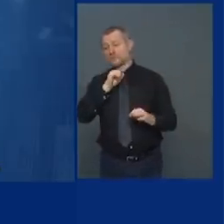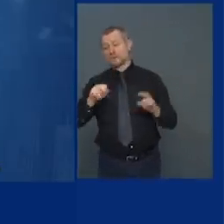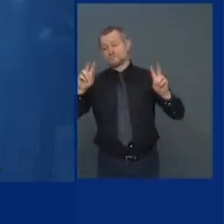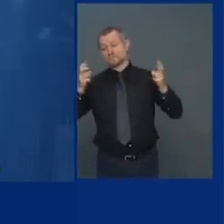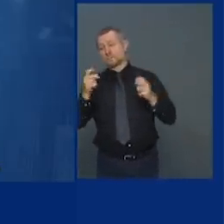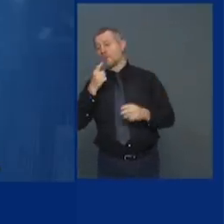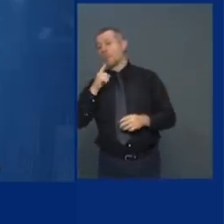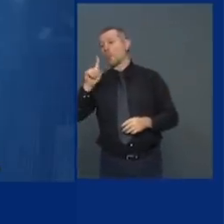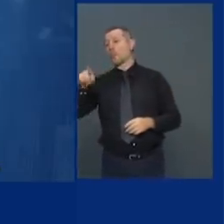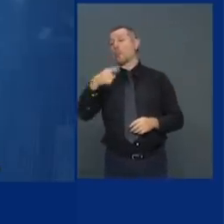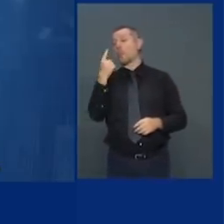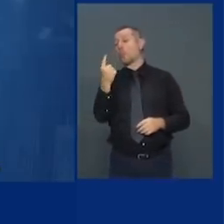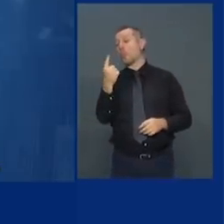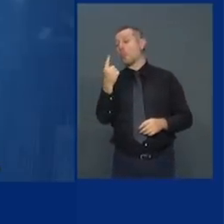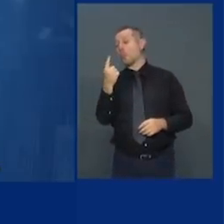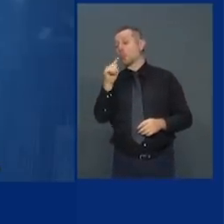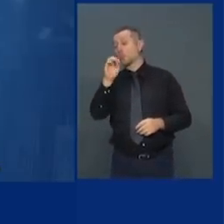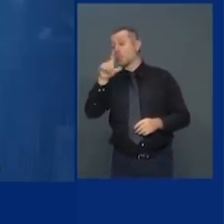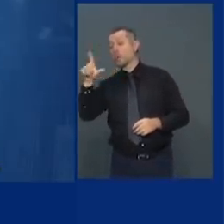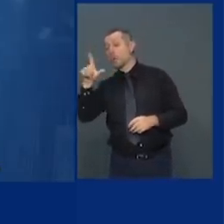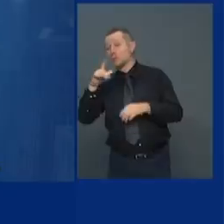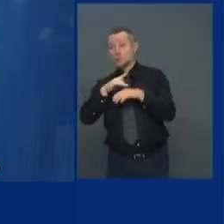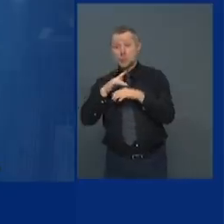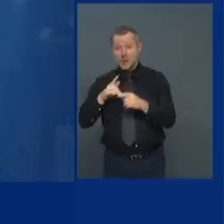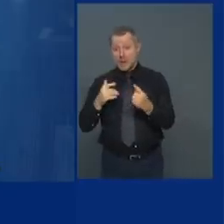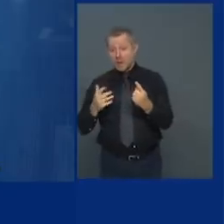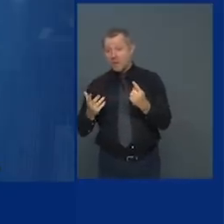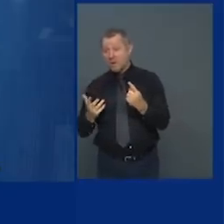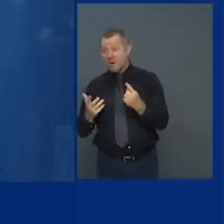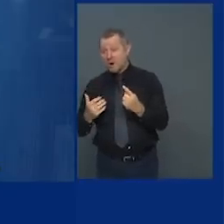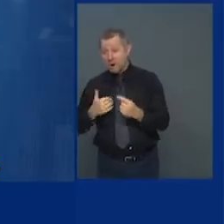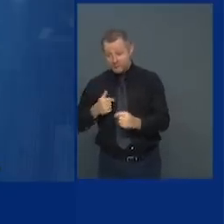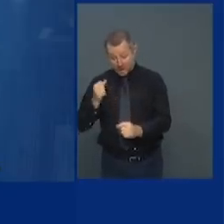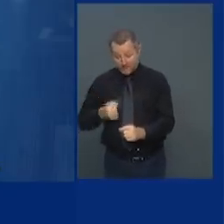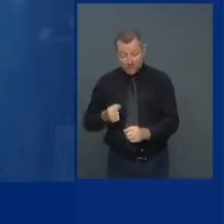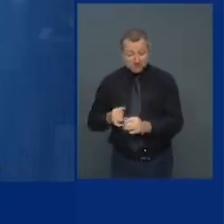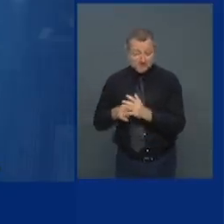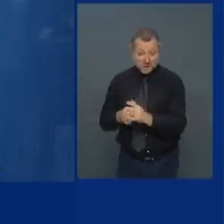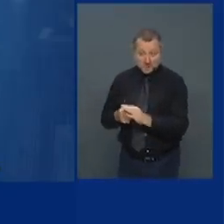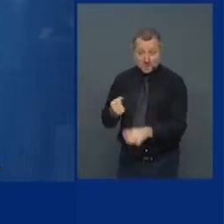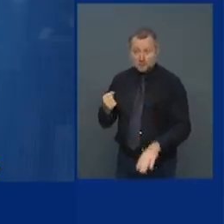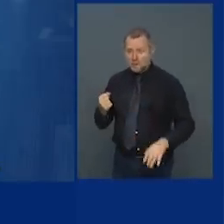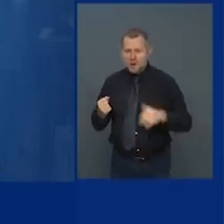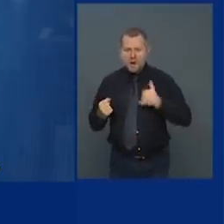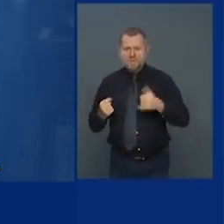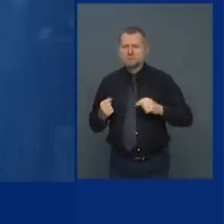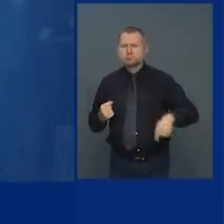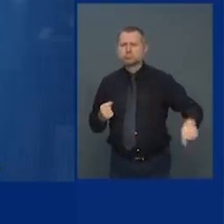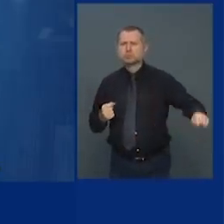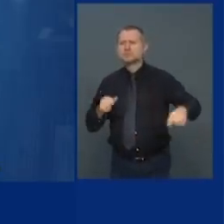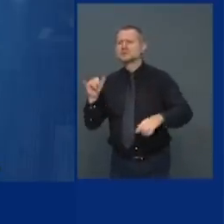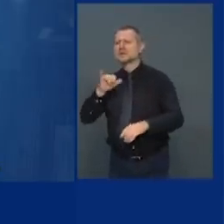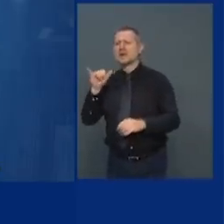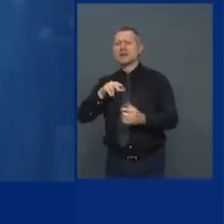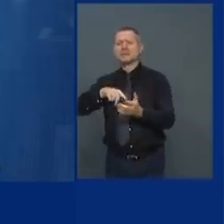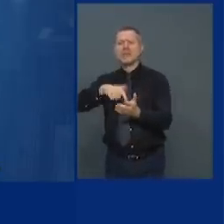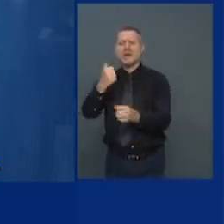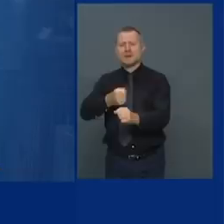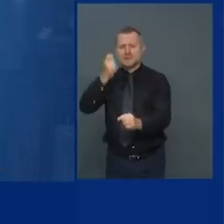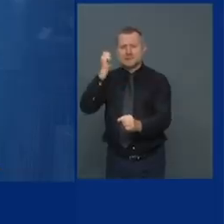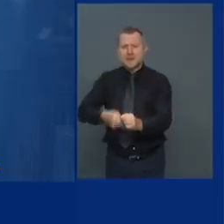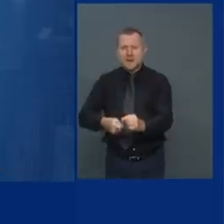is a hammer everything looks like a nail when all you have is a gun and a badge and the ability to arrest